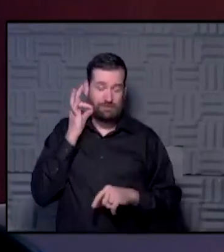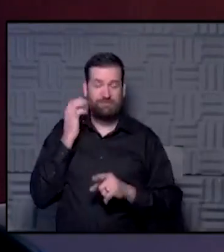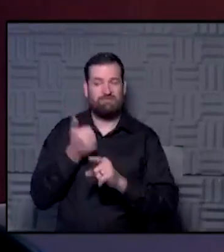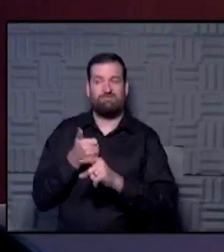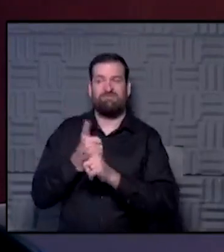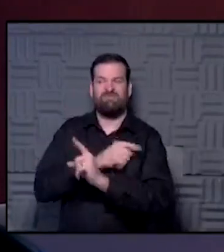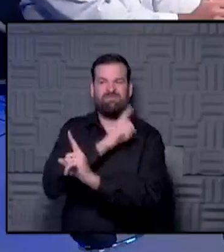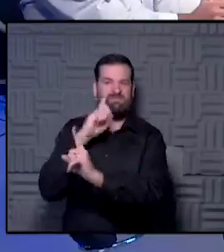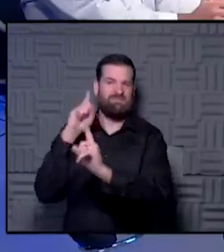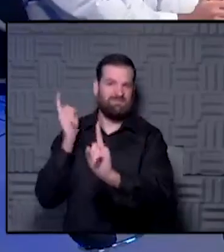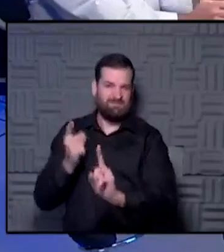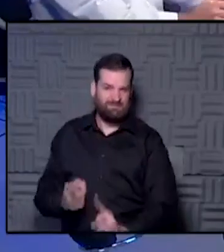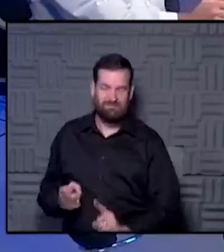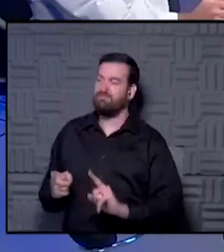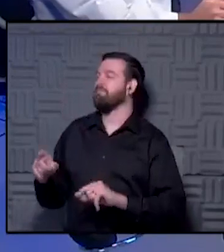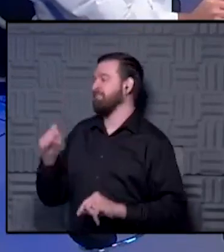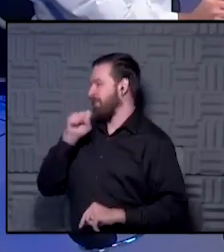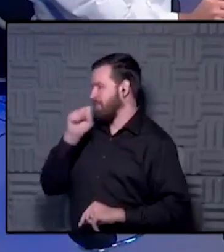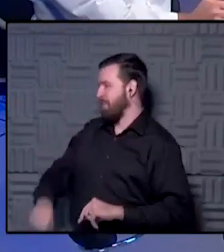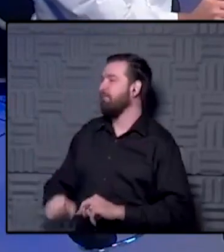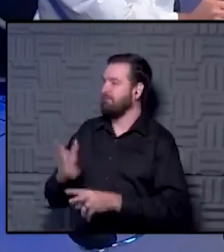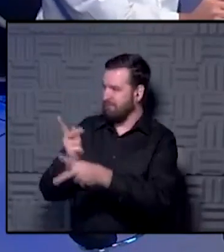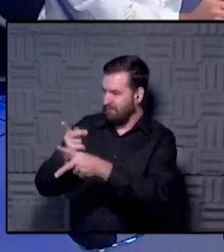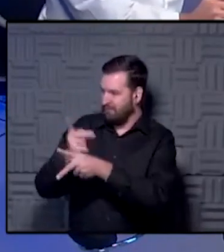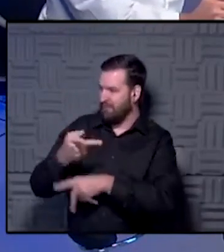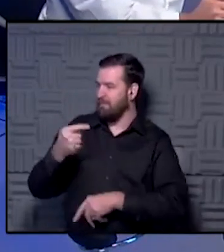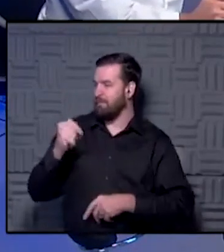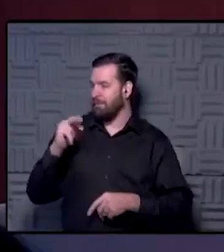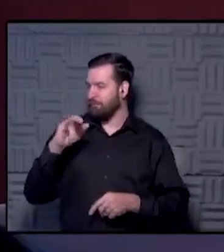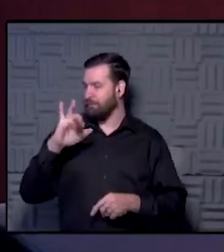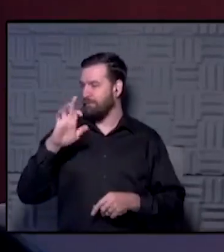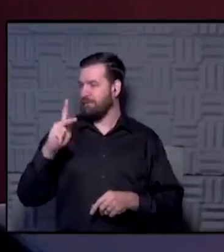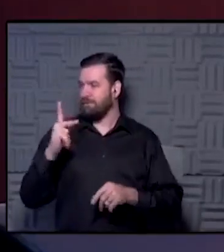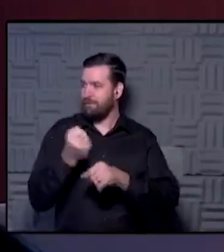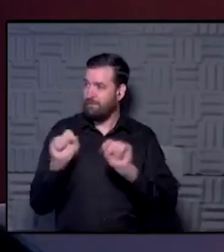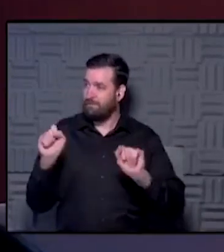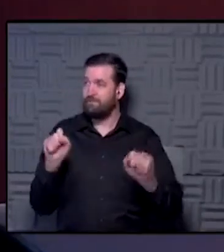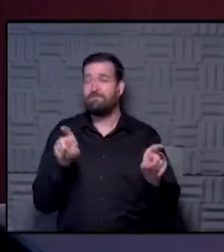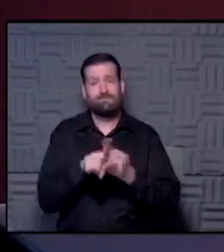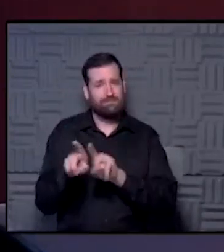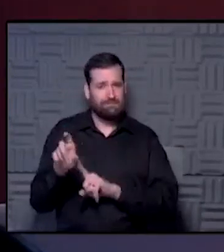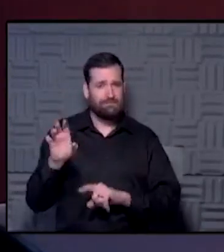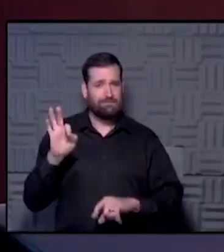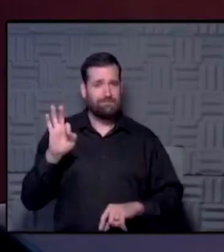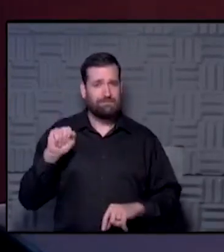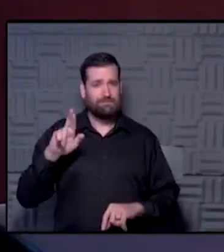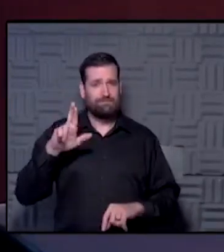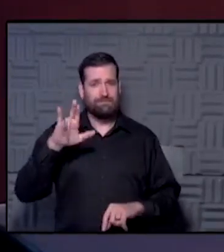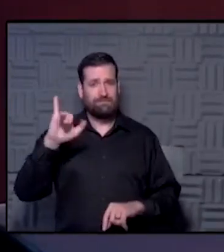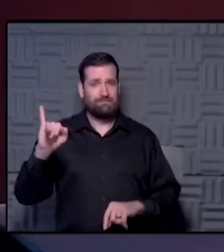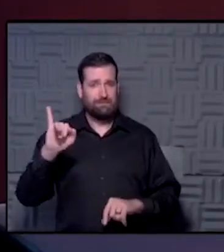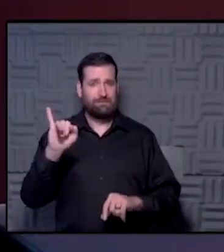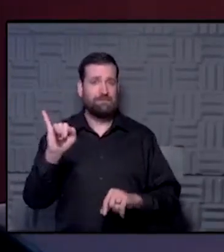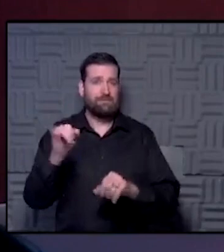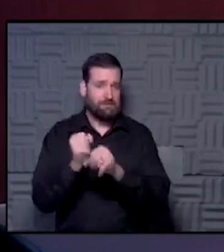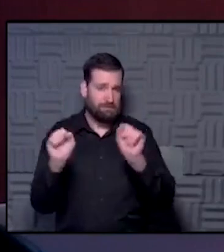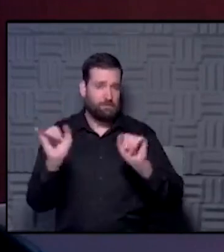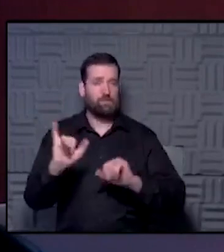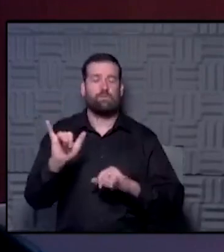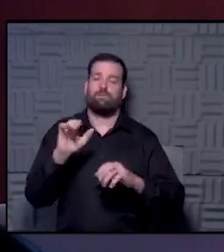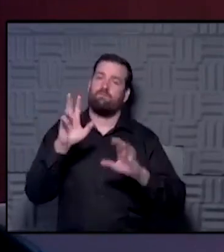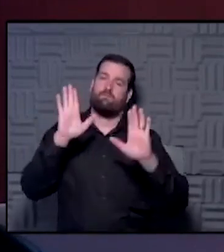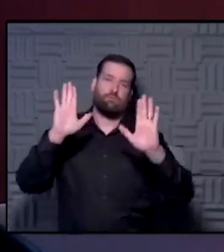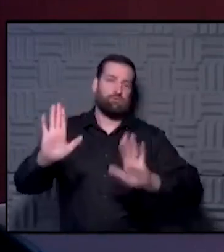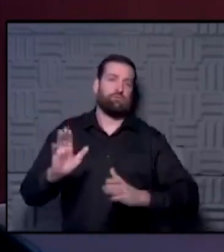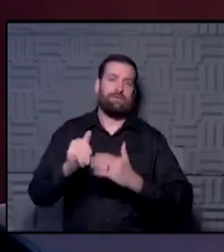working towards that. love keeping Patrick safe, and I love keeping Fauci safe too. Both great leaders for